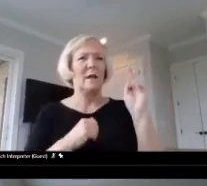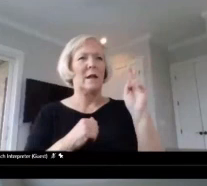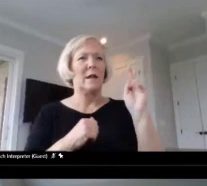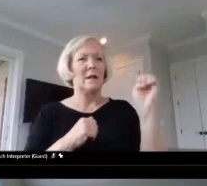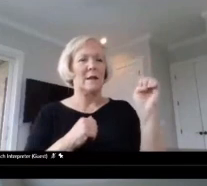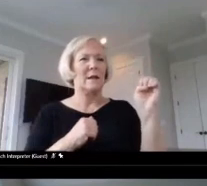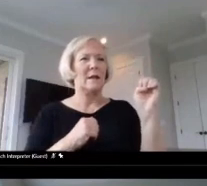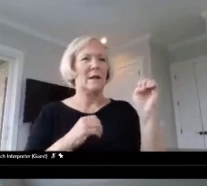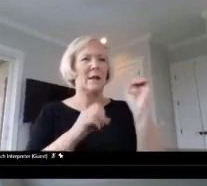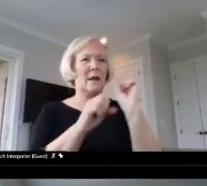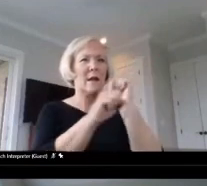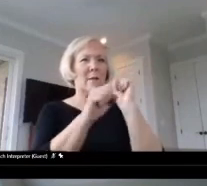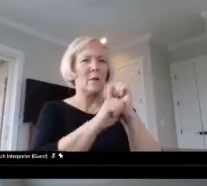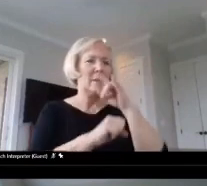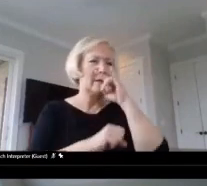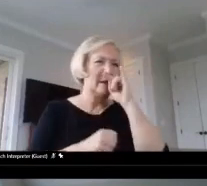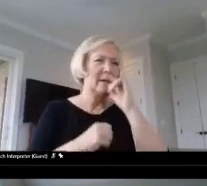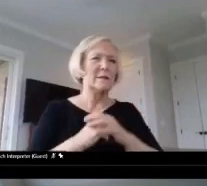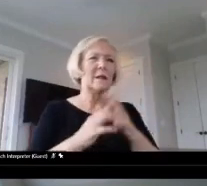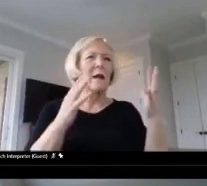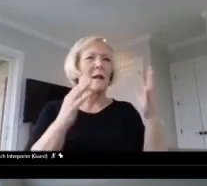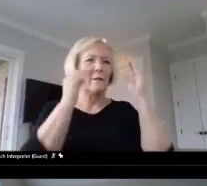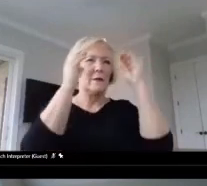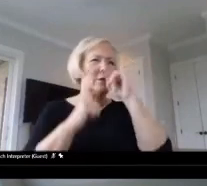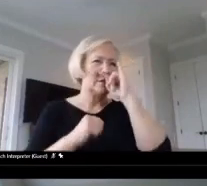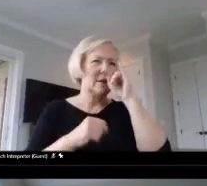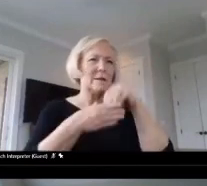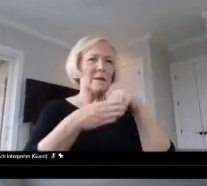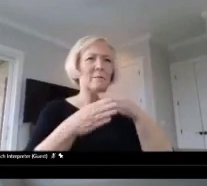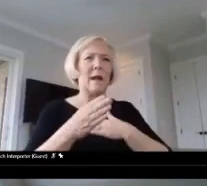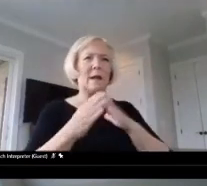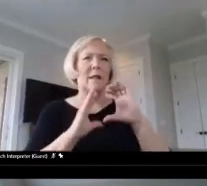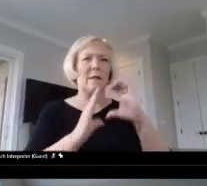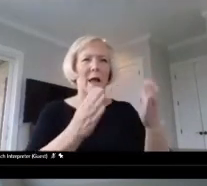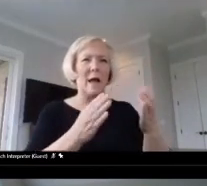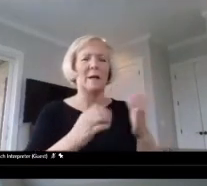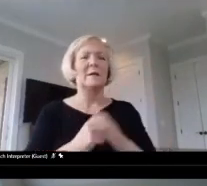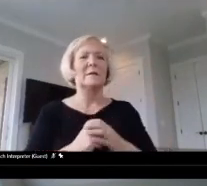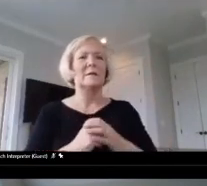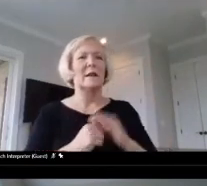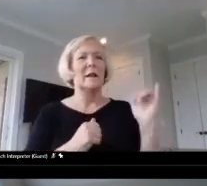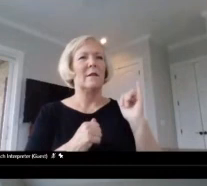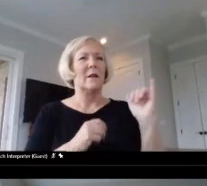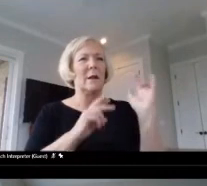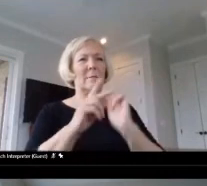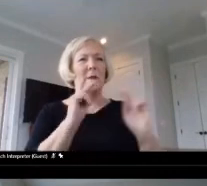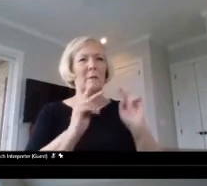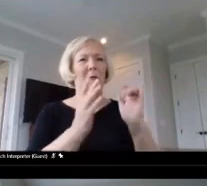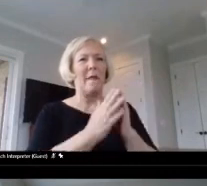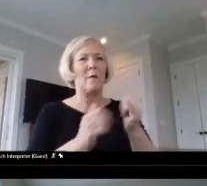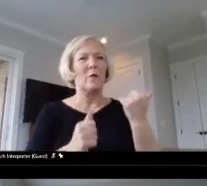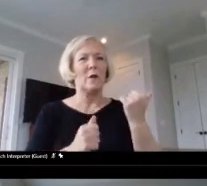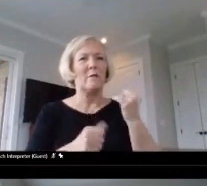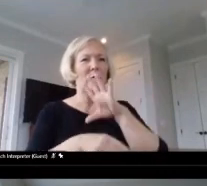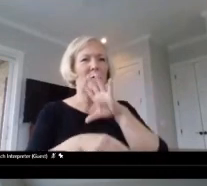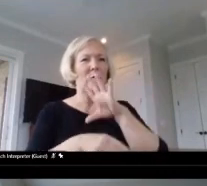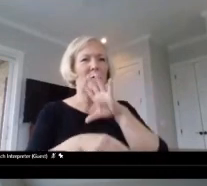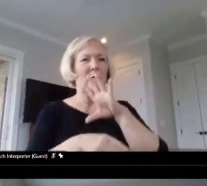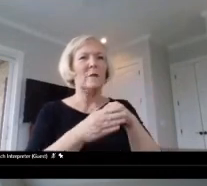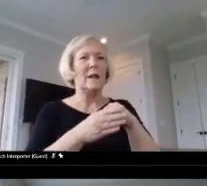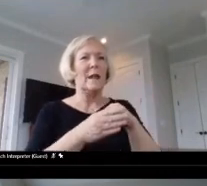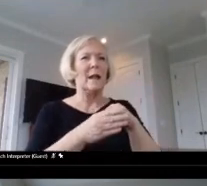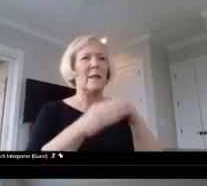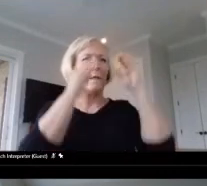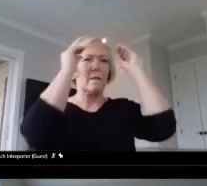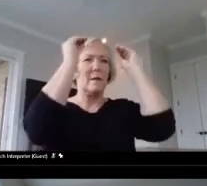kids. I had a lot of teachers, kids in my class. And even people that were in the teaching profession had